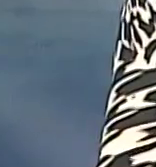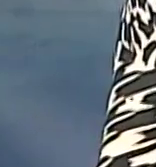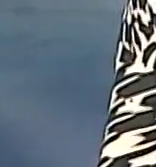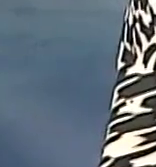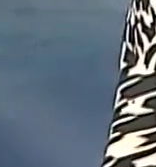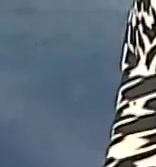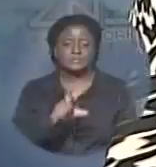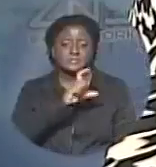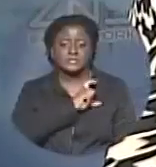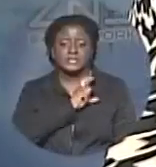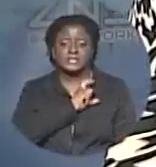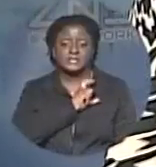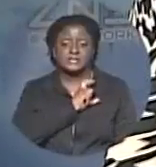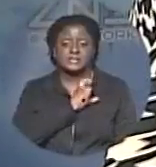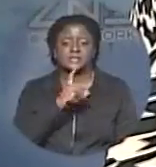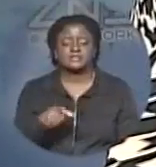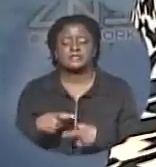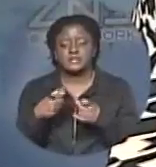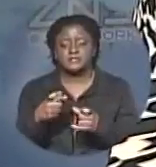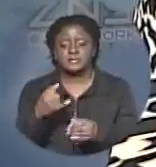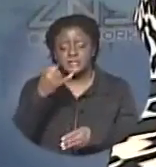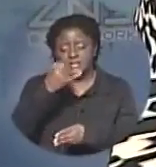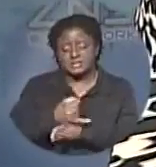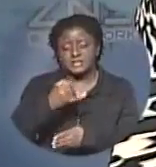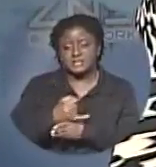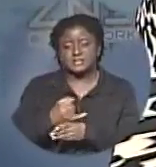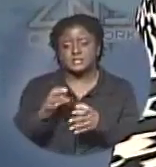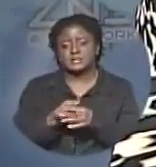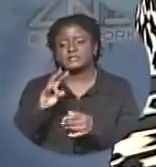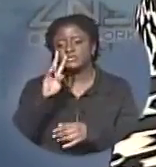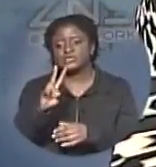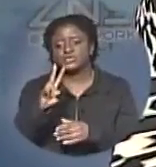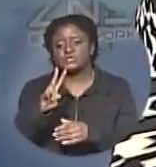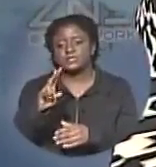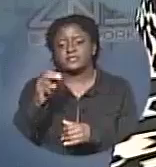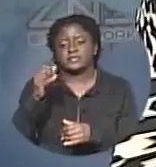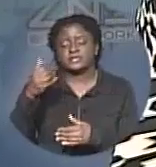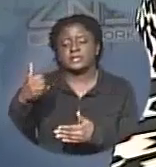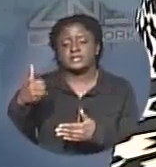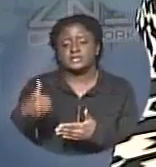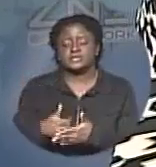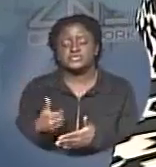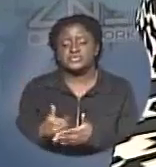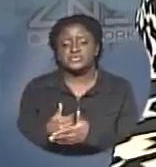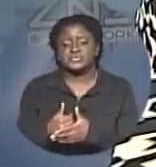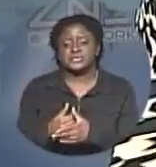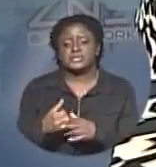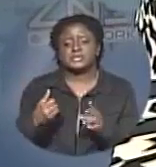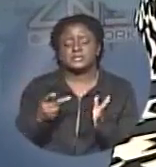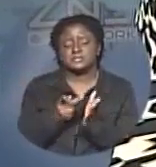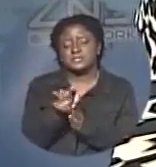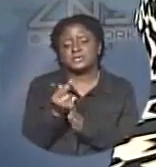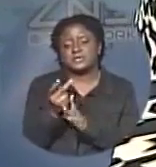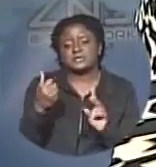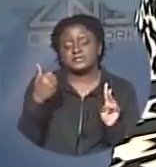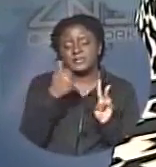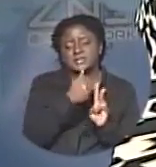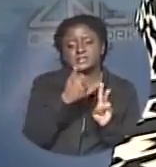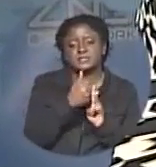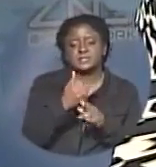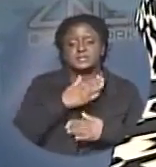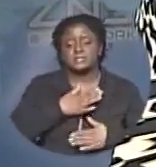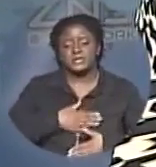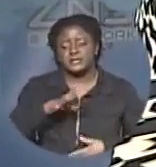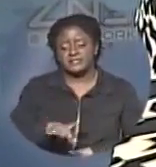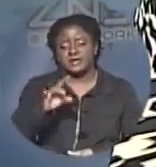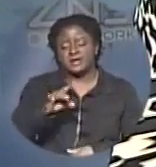Police have released the identities of two of the latest murder victims. They say the body found at 4.45 Sunday morning at Don